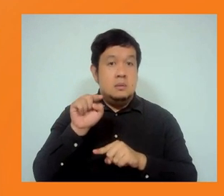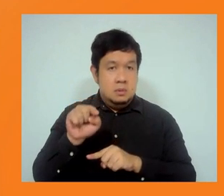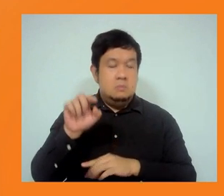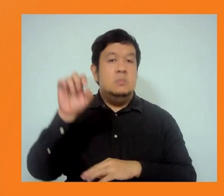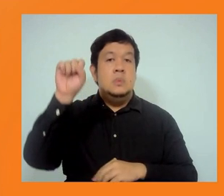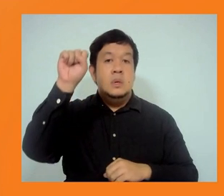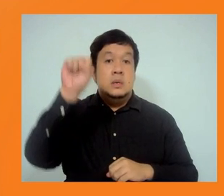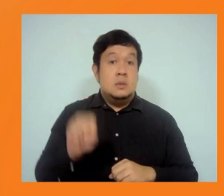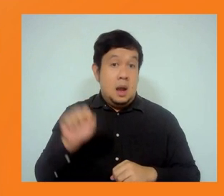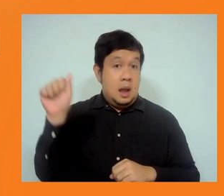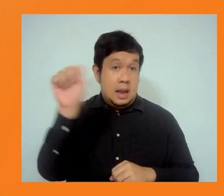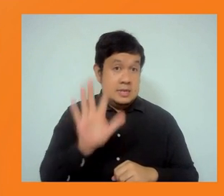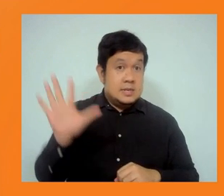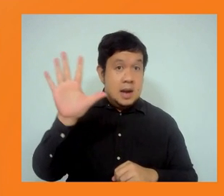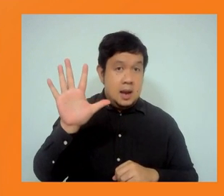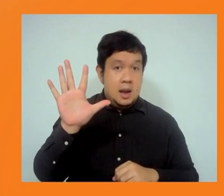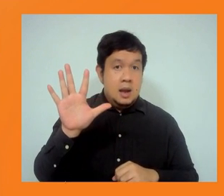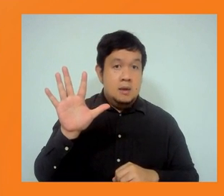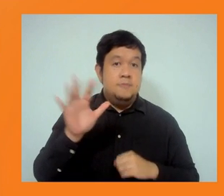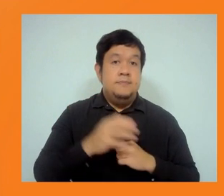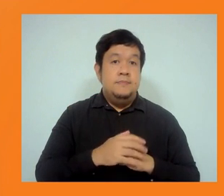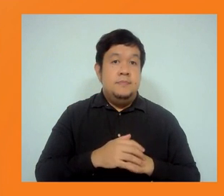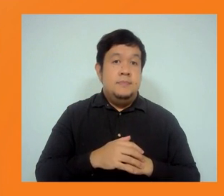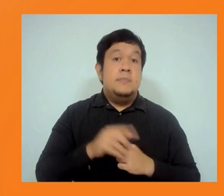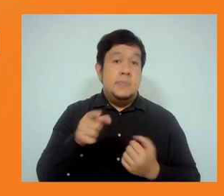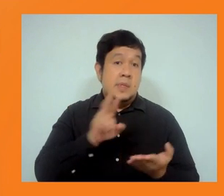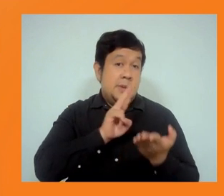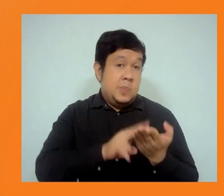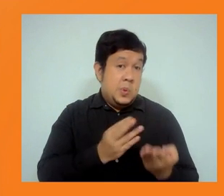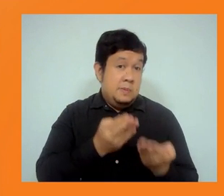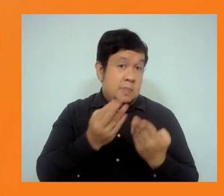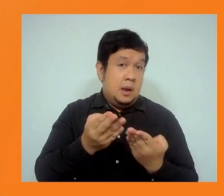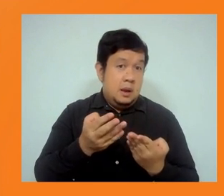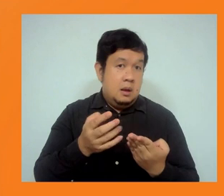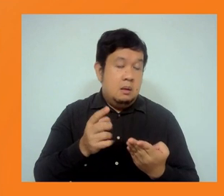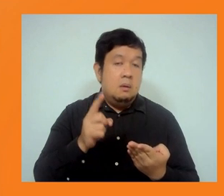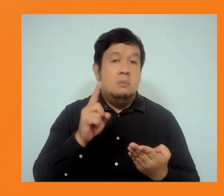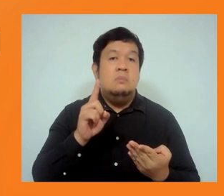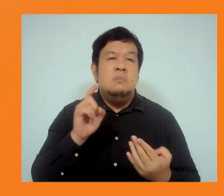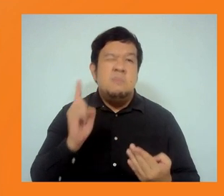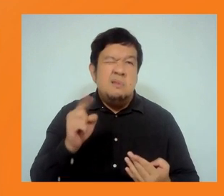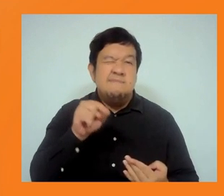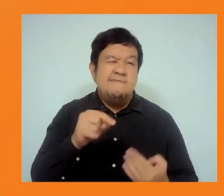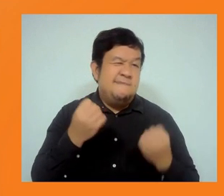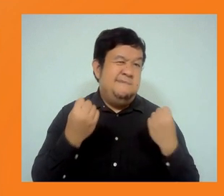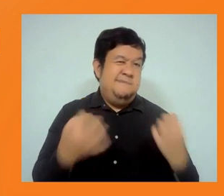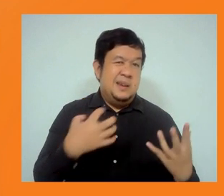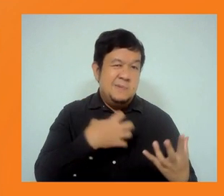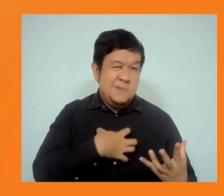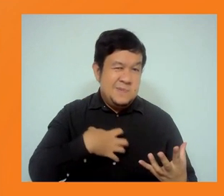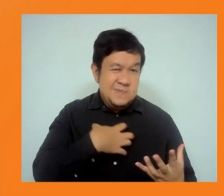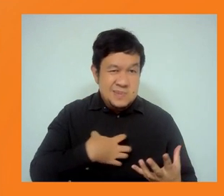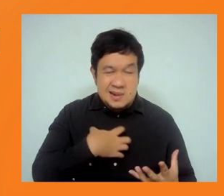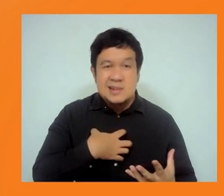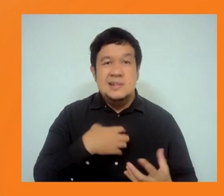redress. And instead, the complainants were made to appear like they were not saying the right things.